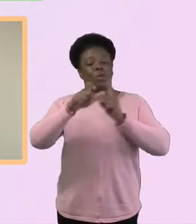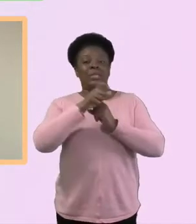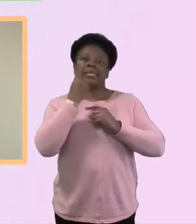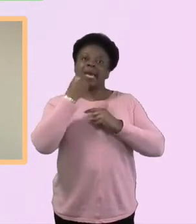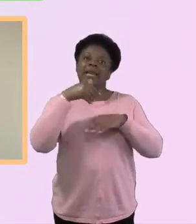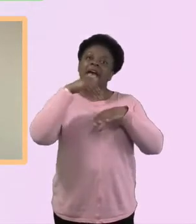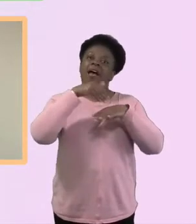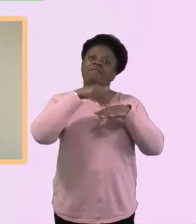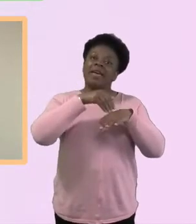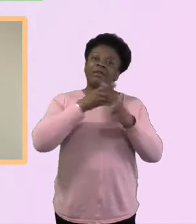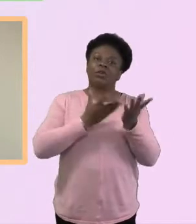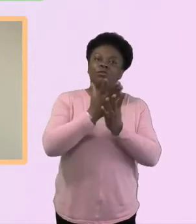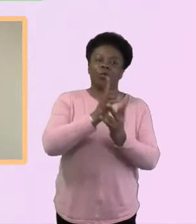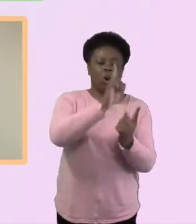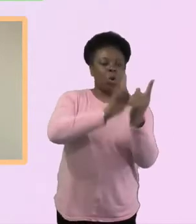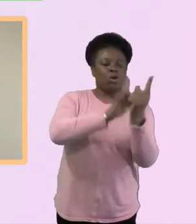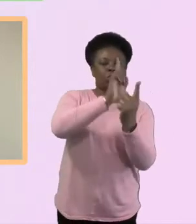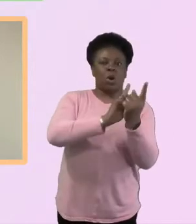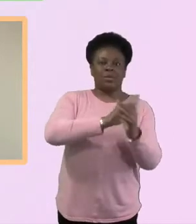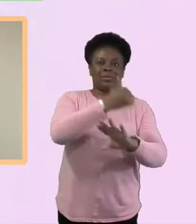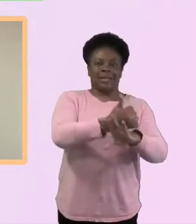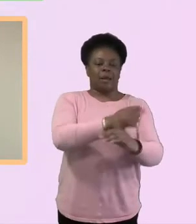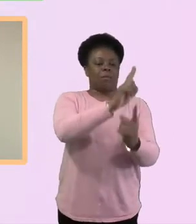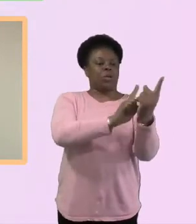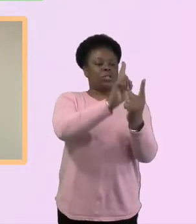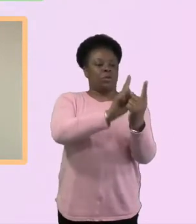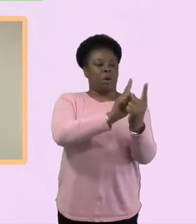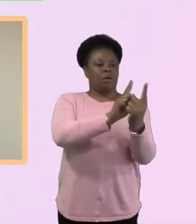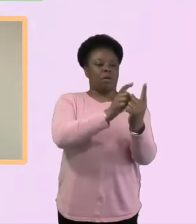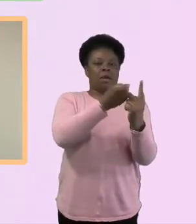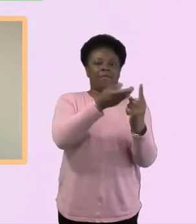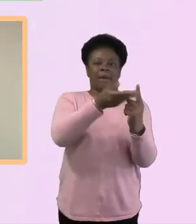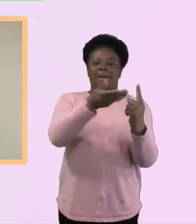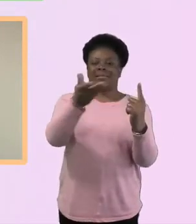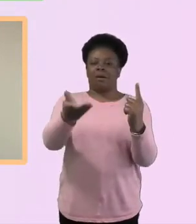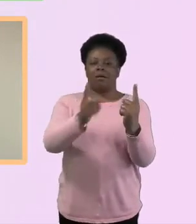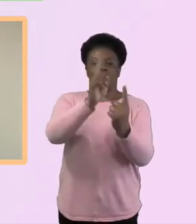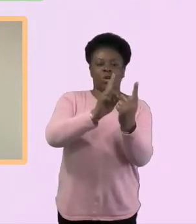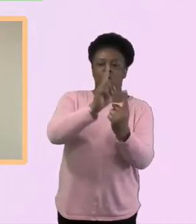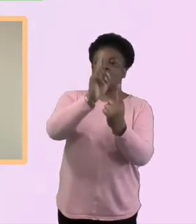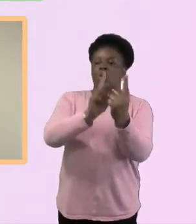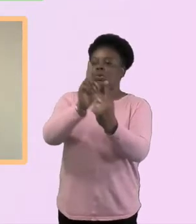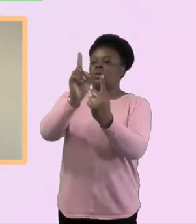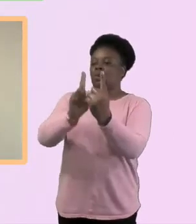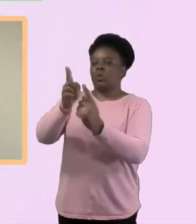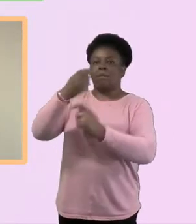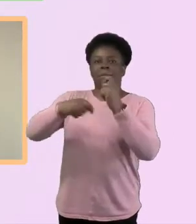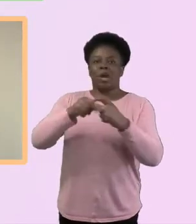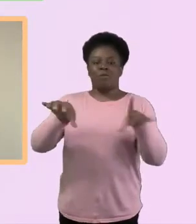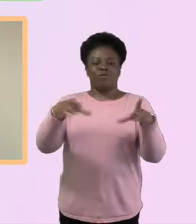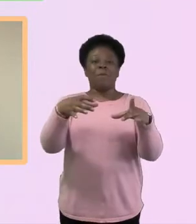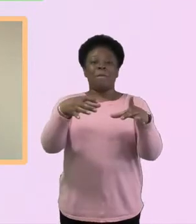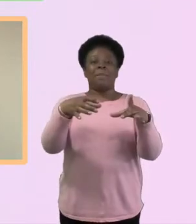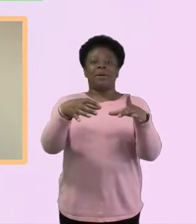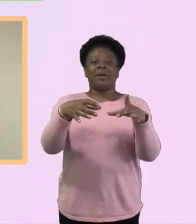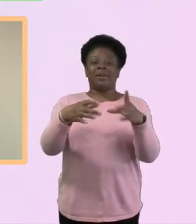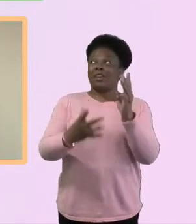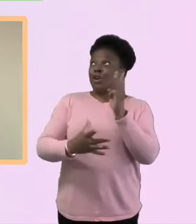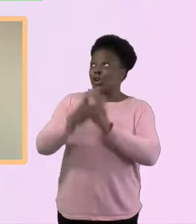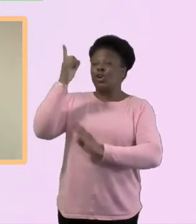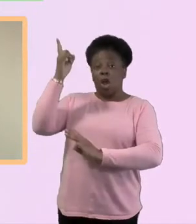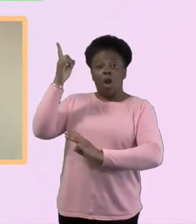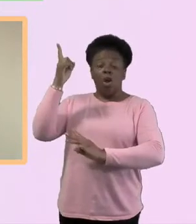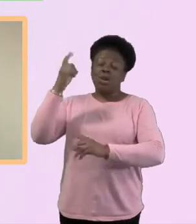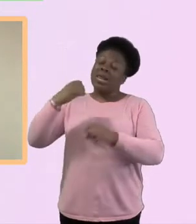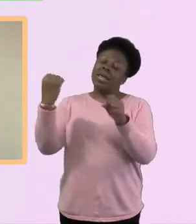have an amazing effect. And I love as well, that idea of God doing, of course, God does big stuff, but God absolutely